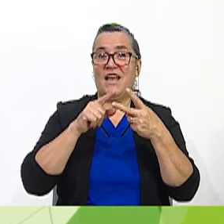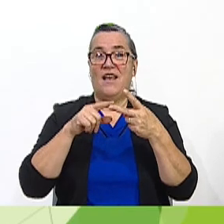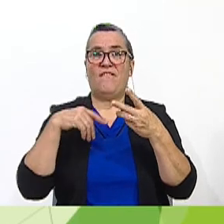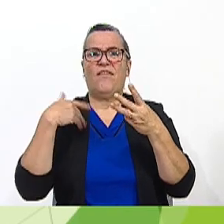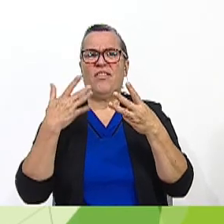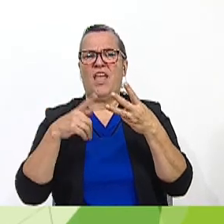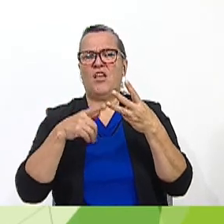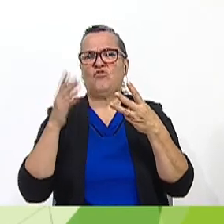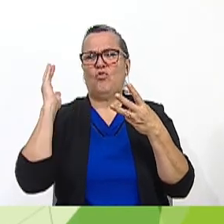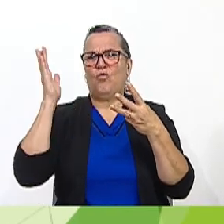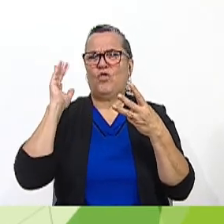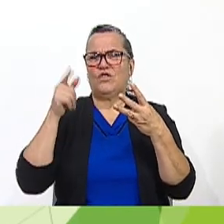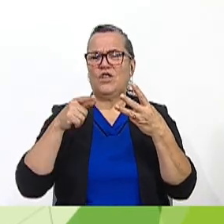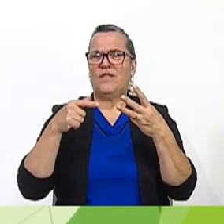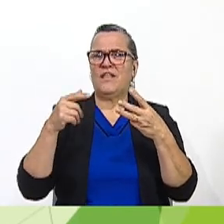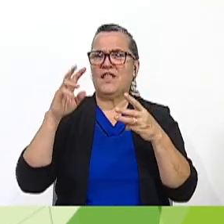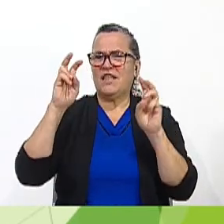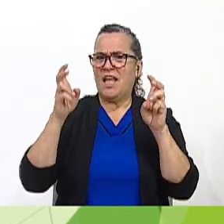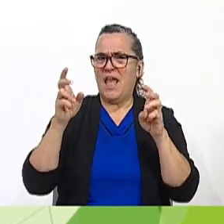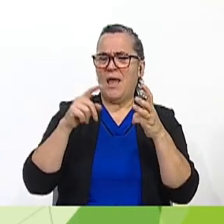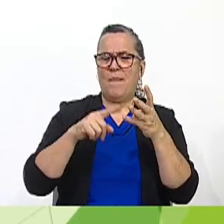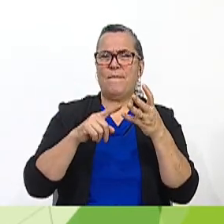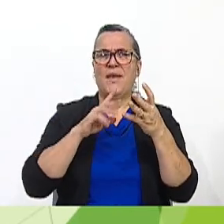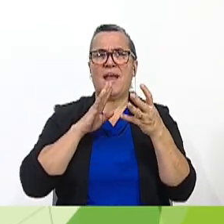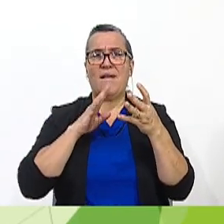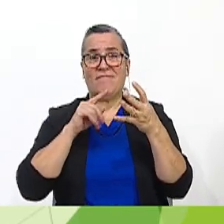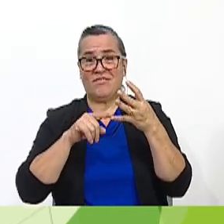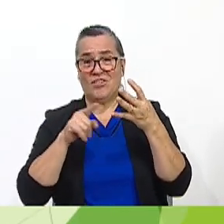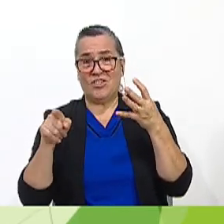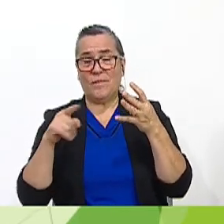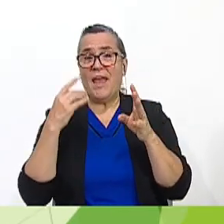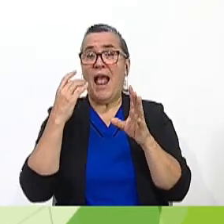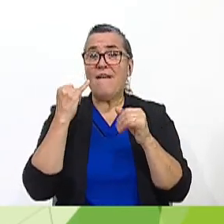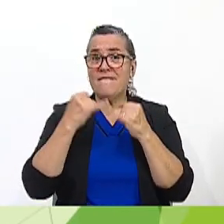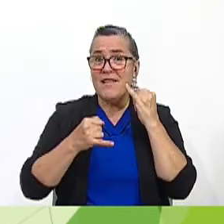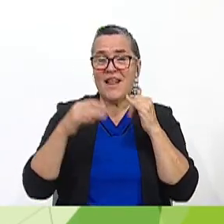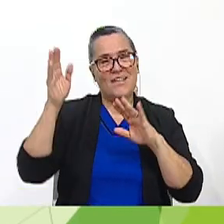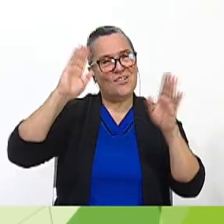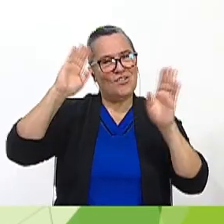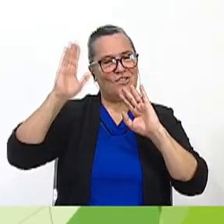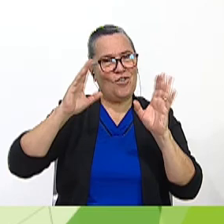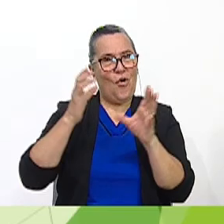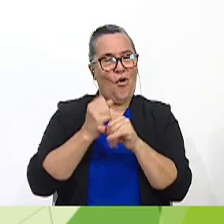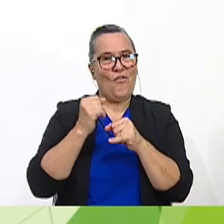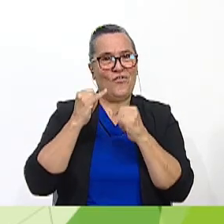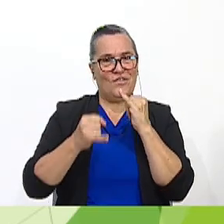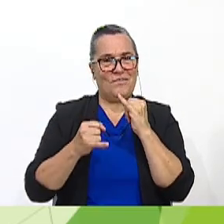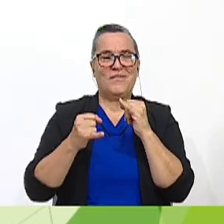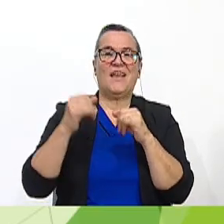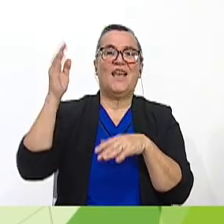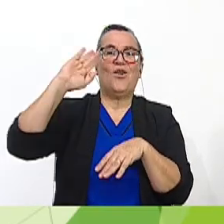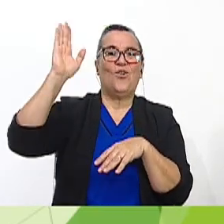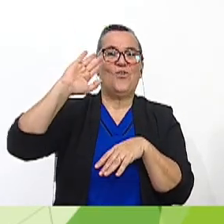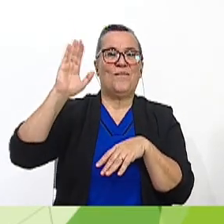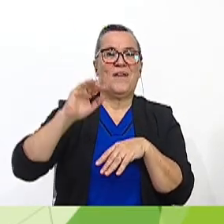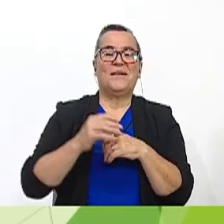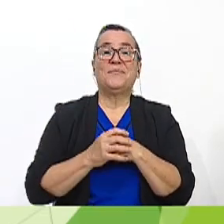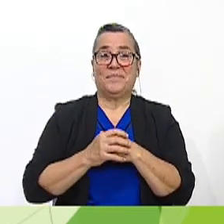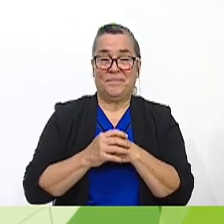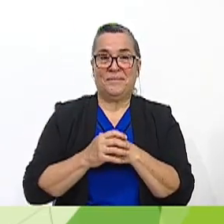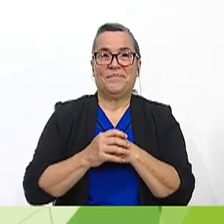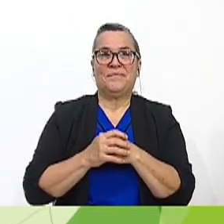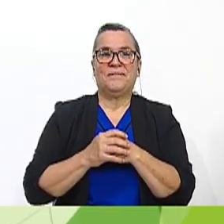Then you present the topic. You talk about the topic. And at the end, you say goodbye. Well, you summarize the main information.